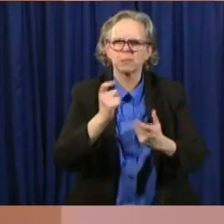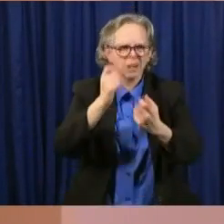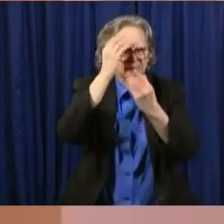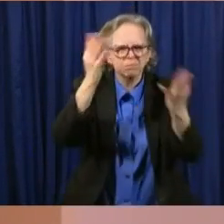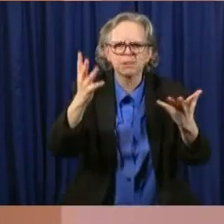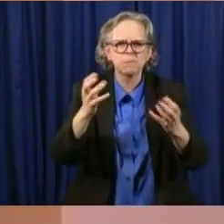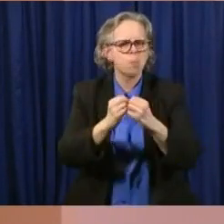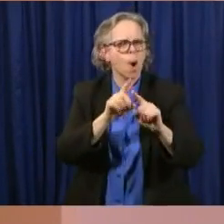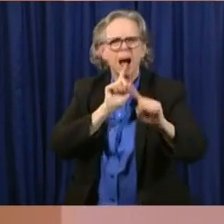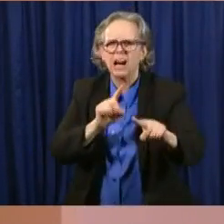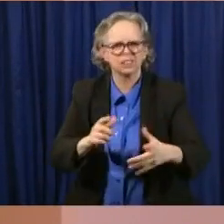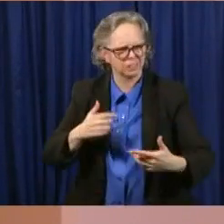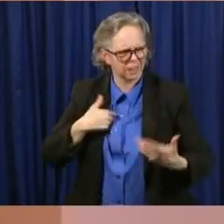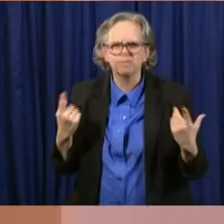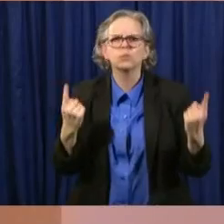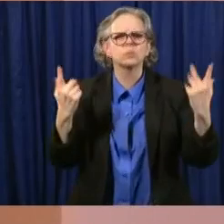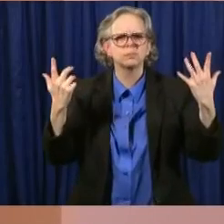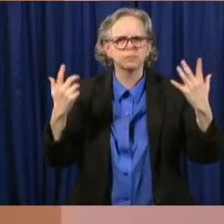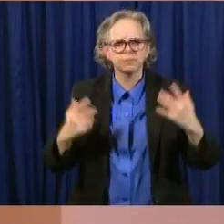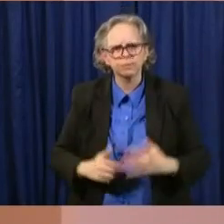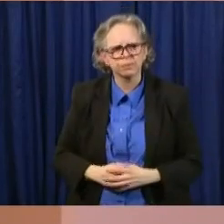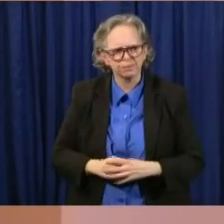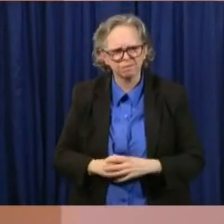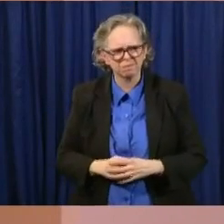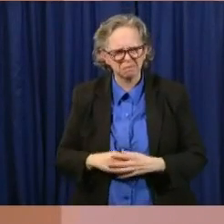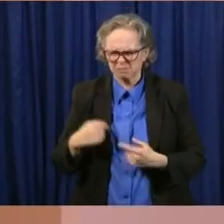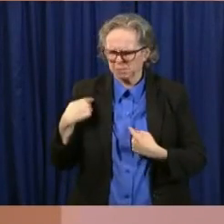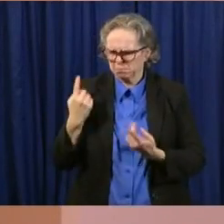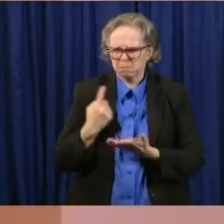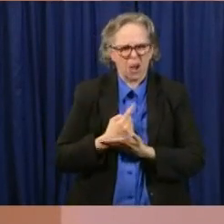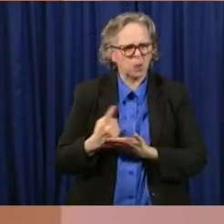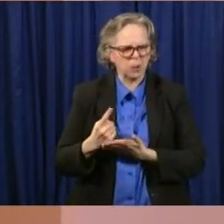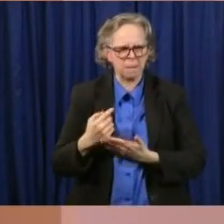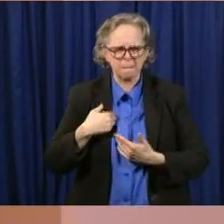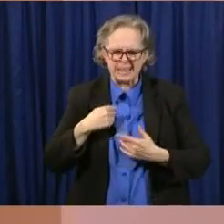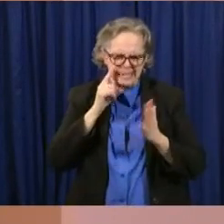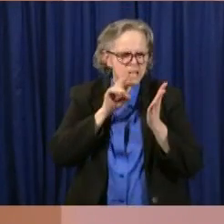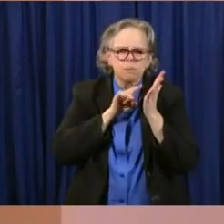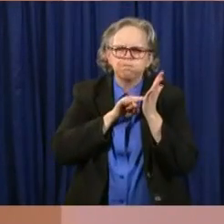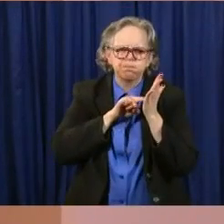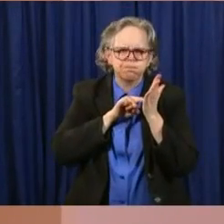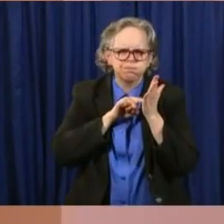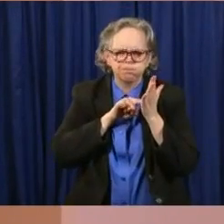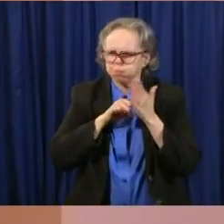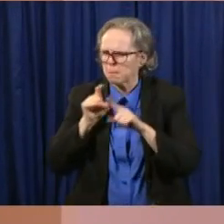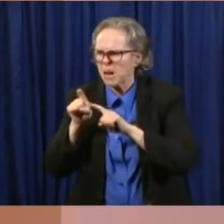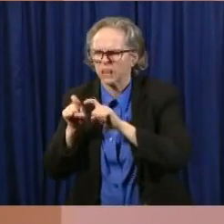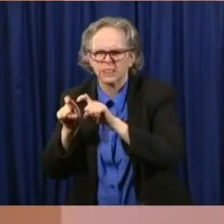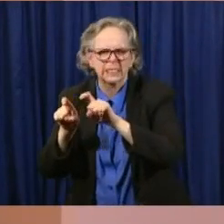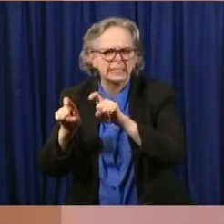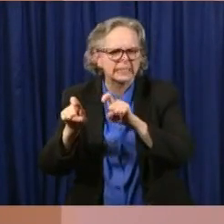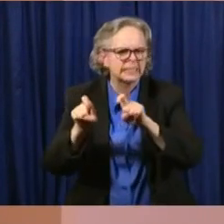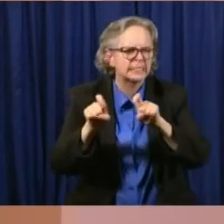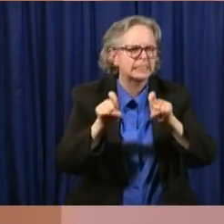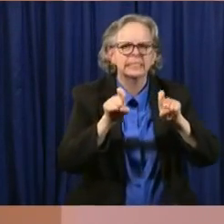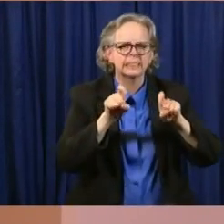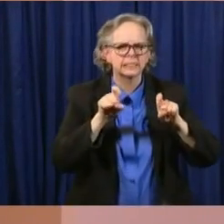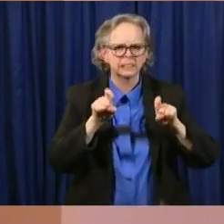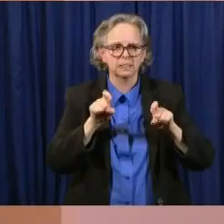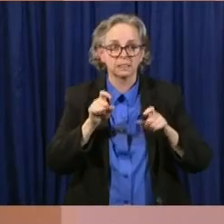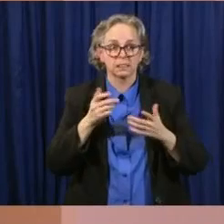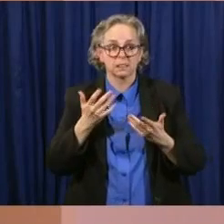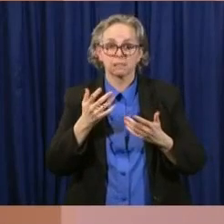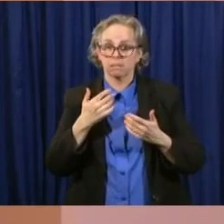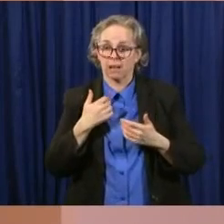um, week really trying to dig down and, and ask the right questions, make sure that we were on